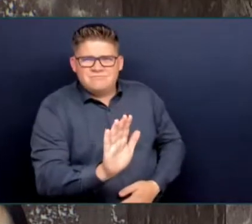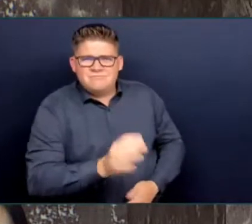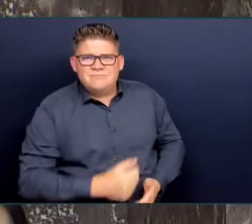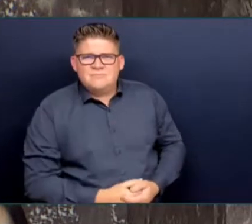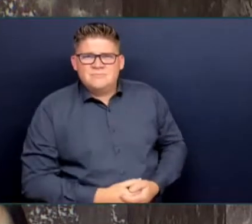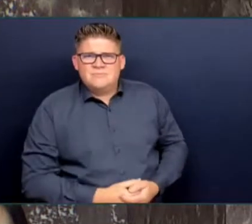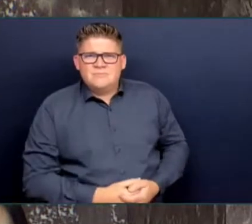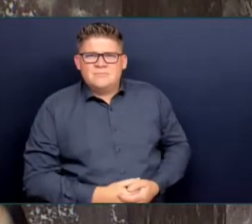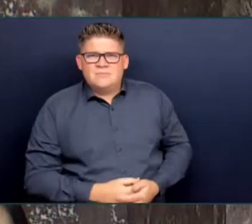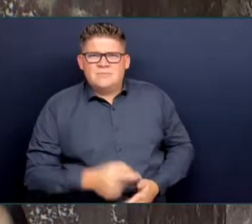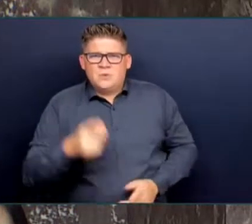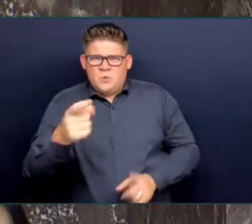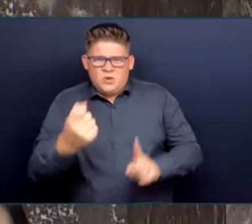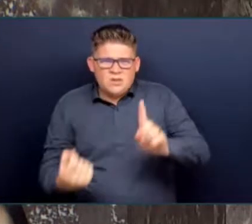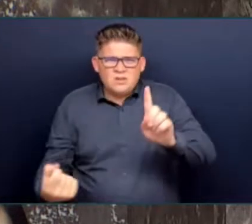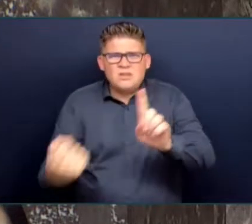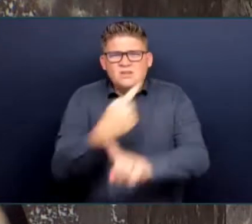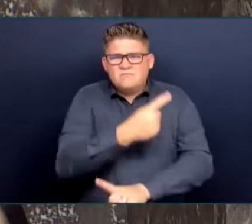the member should know that.